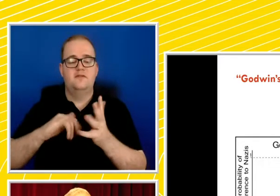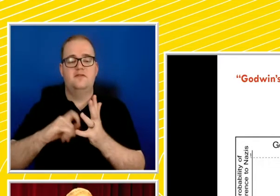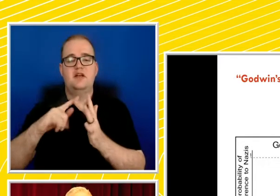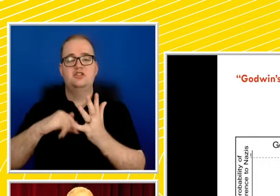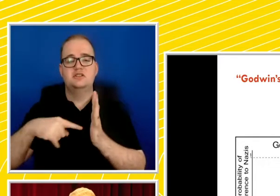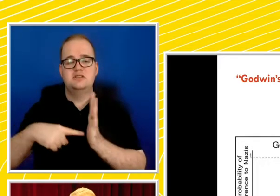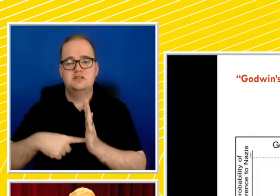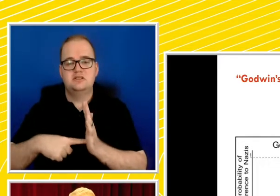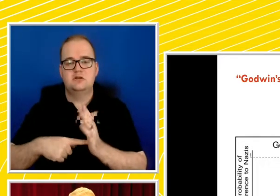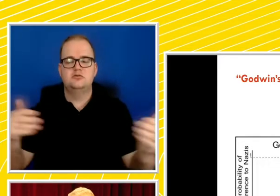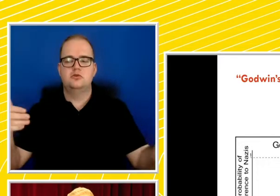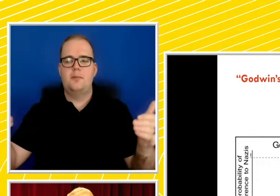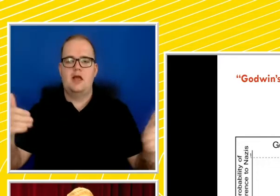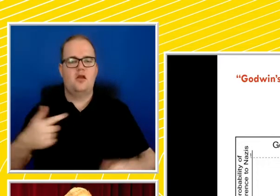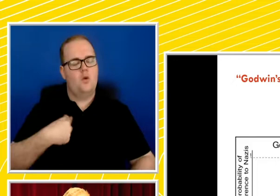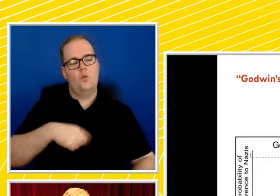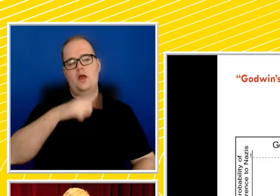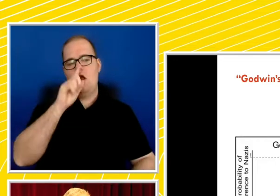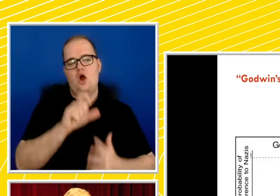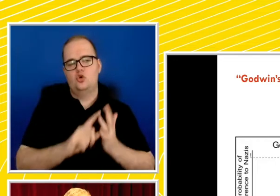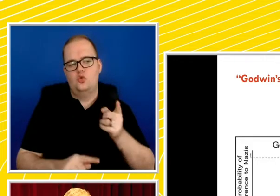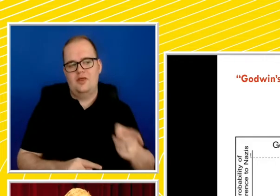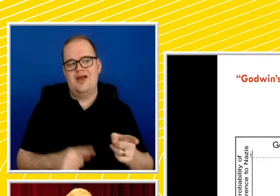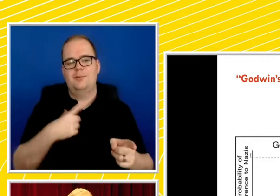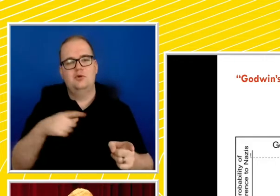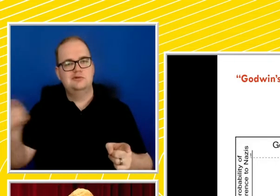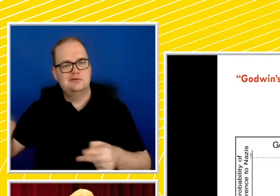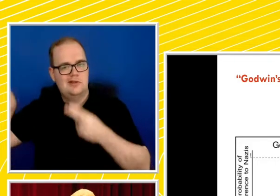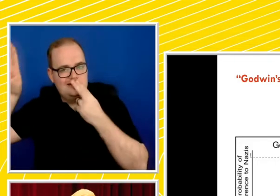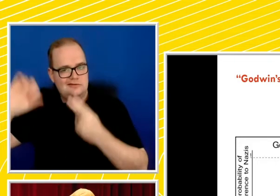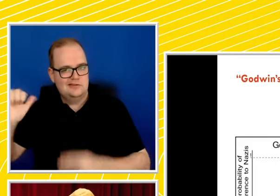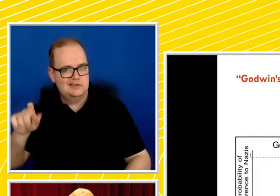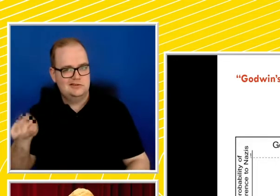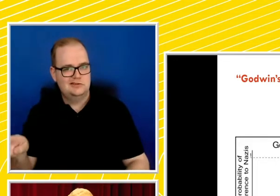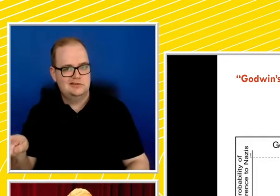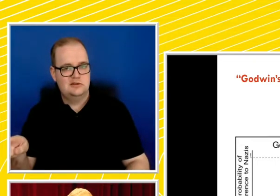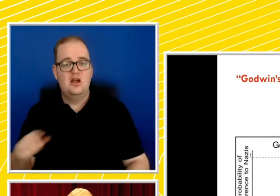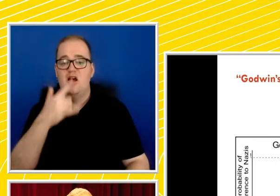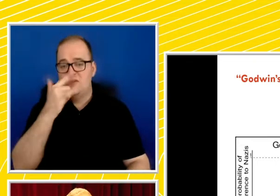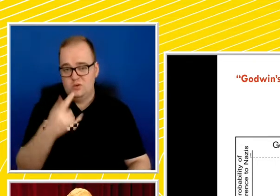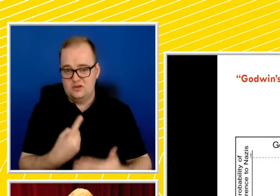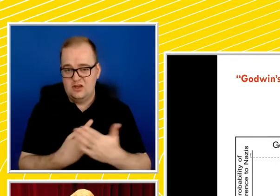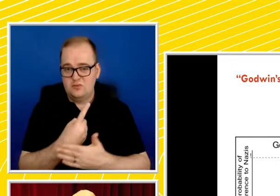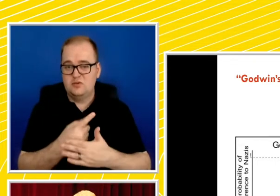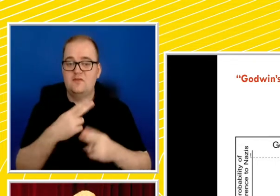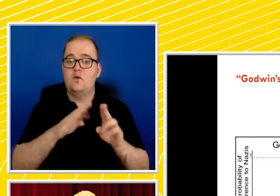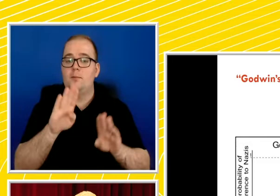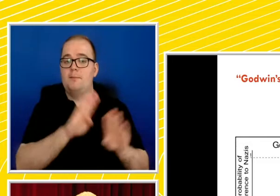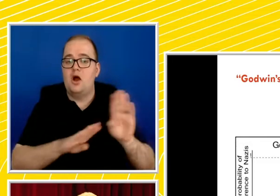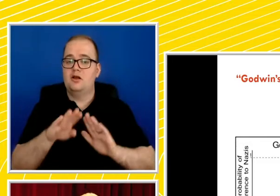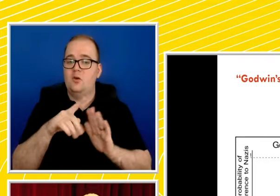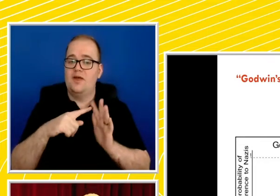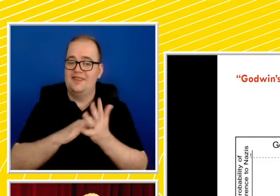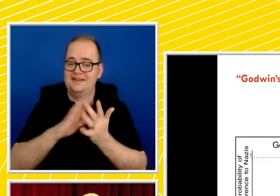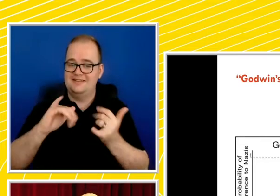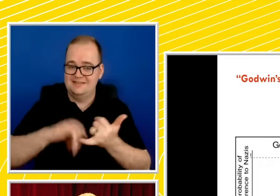this because that's what the Nazis did. That, unfortunately, has been the approach taken to bioethics in the light of the Nazi period, particularly